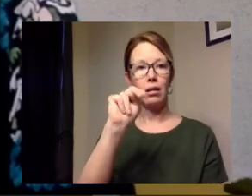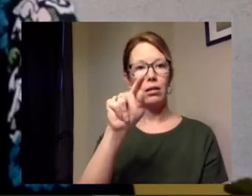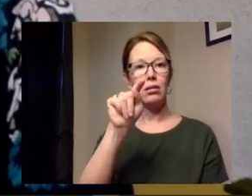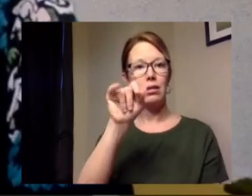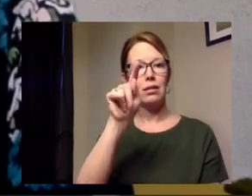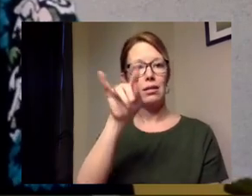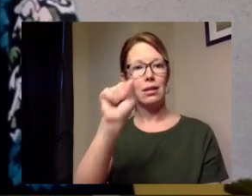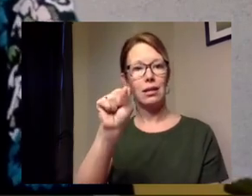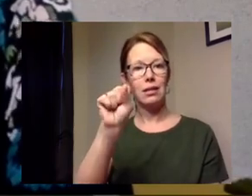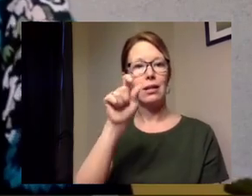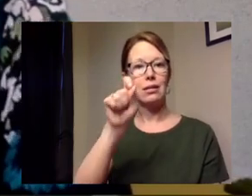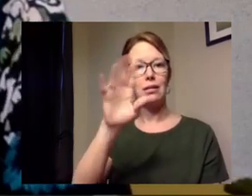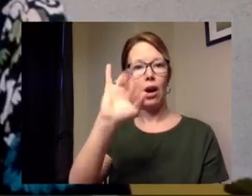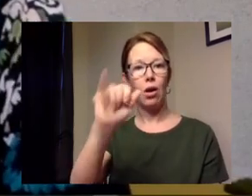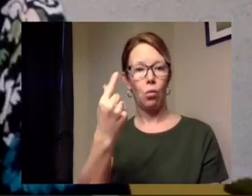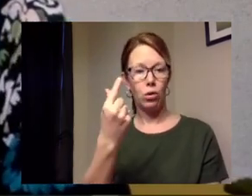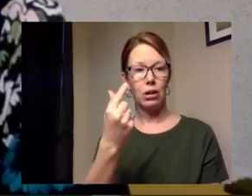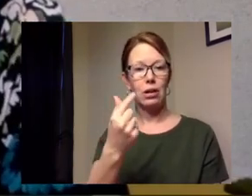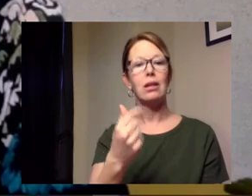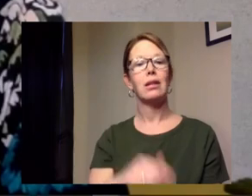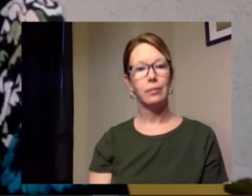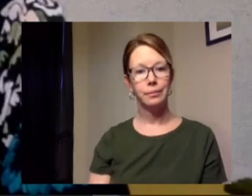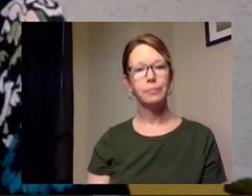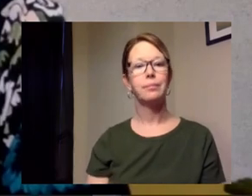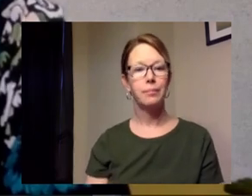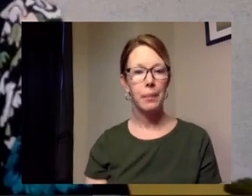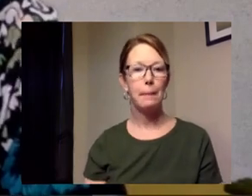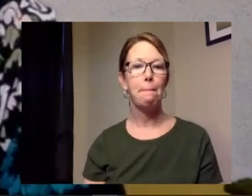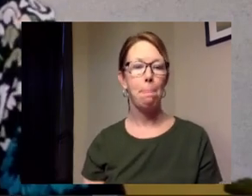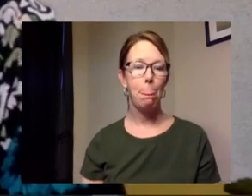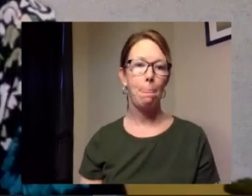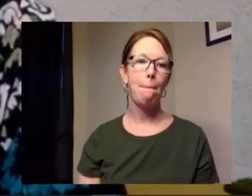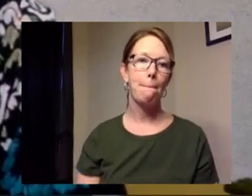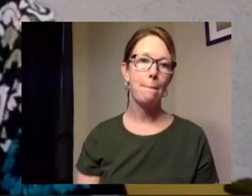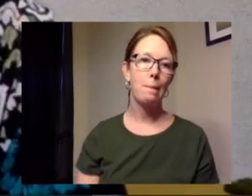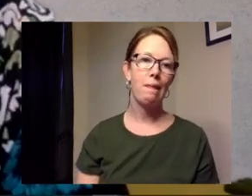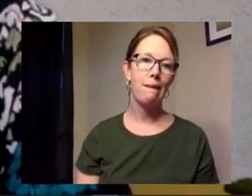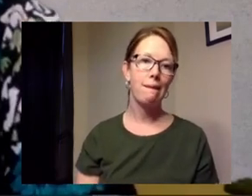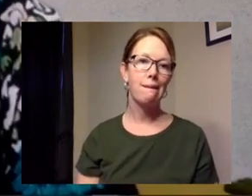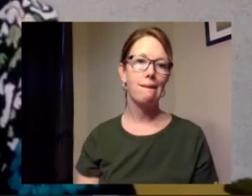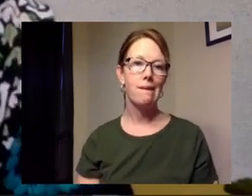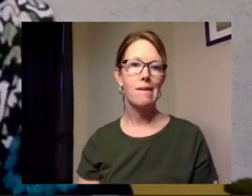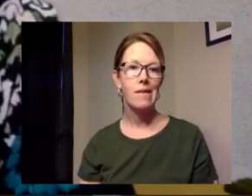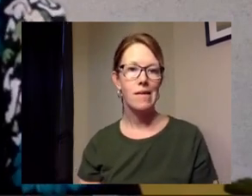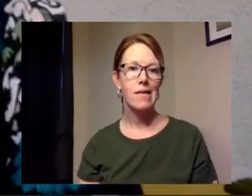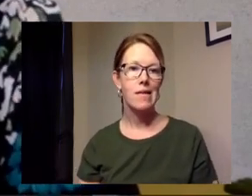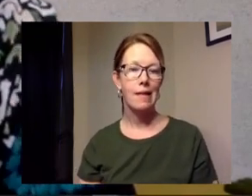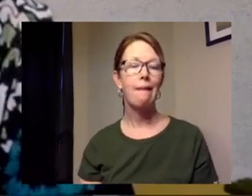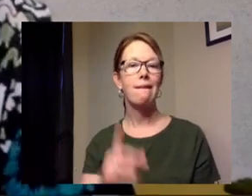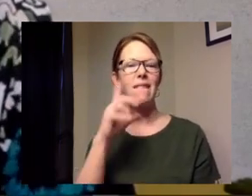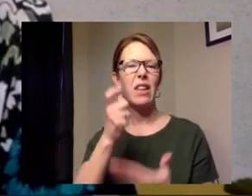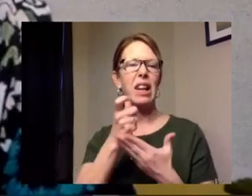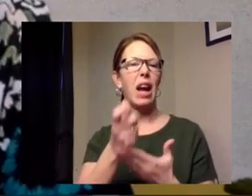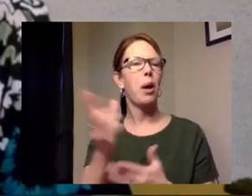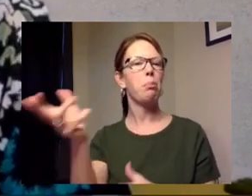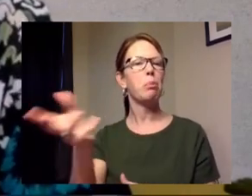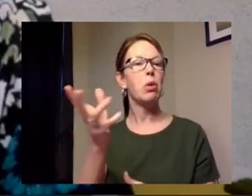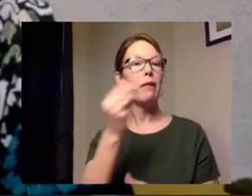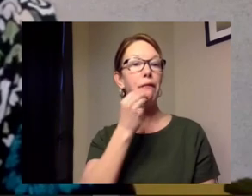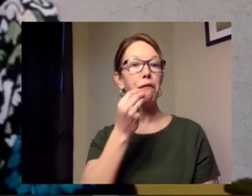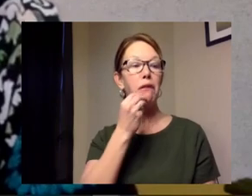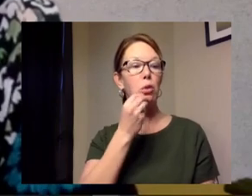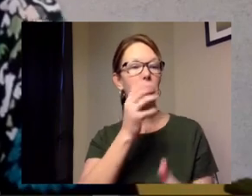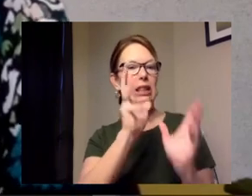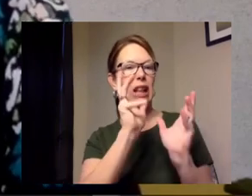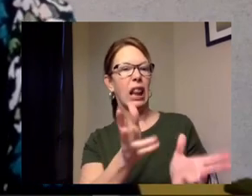yellow springs at porch communities dot org and you can help us um by leaving food on your porch for